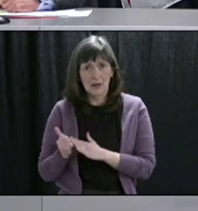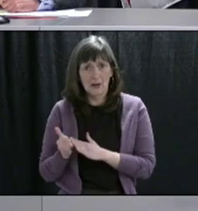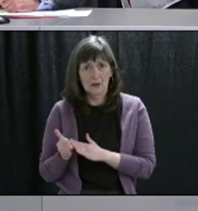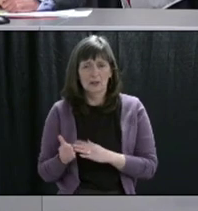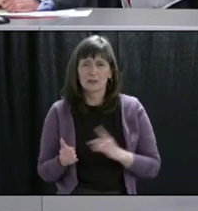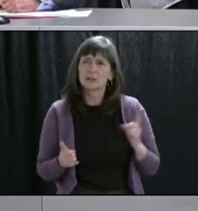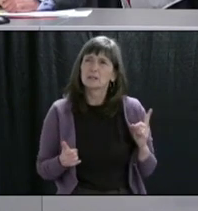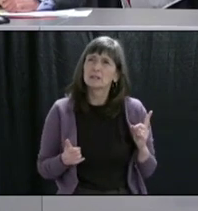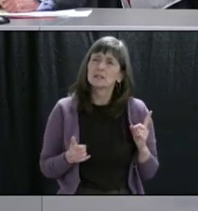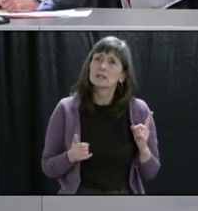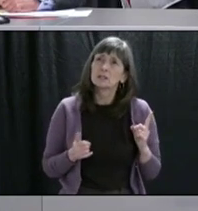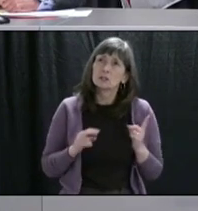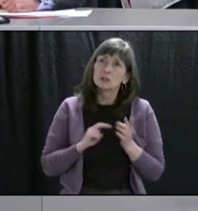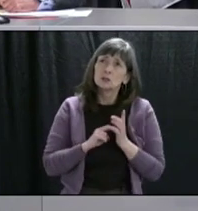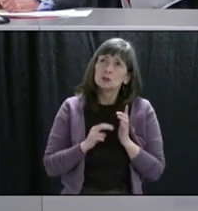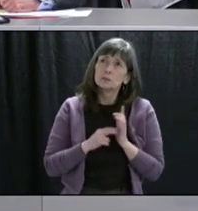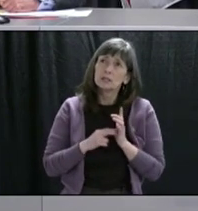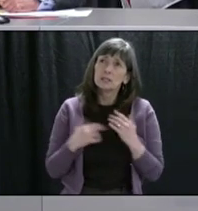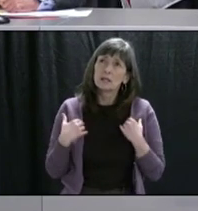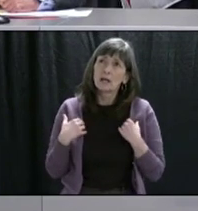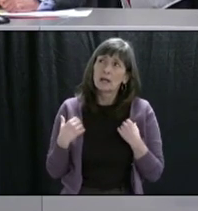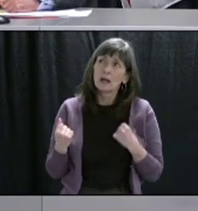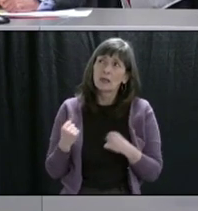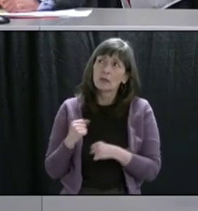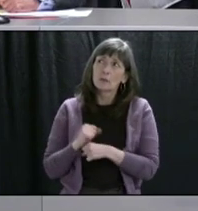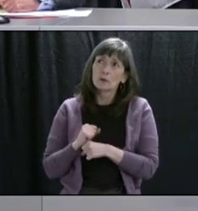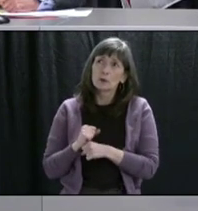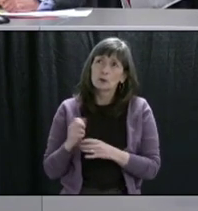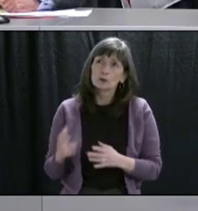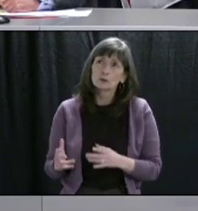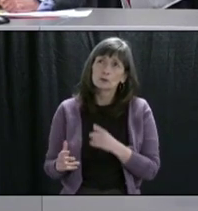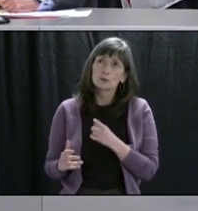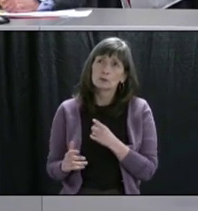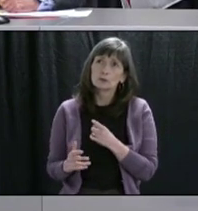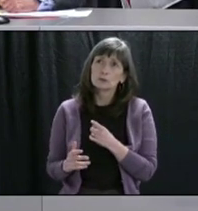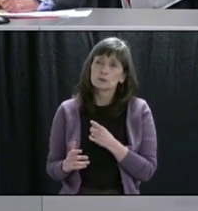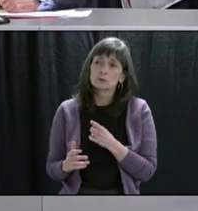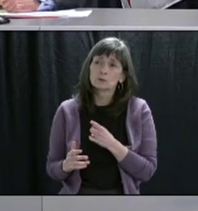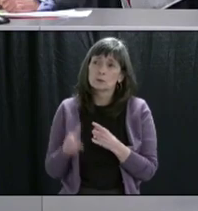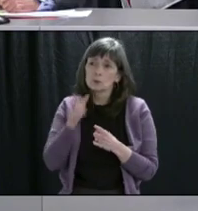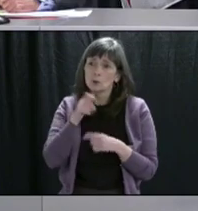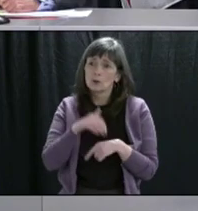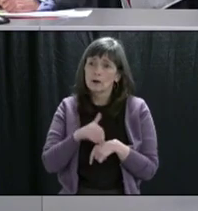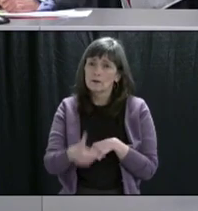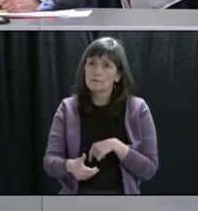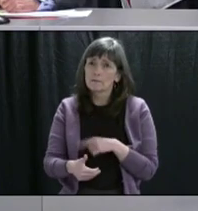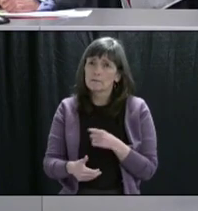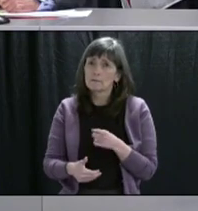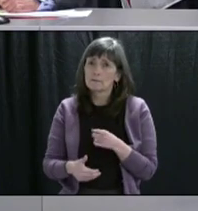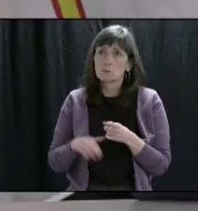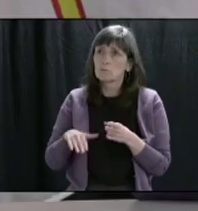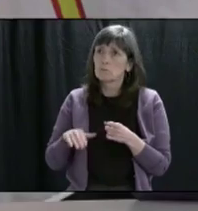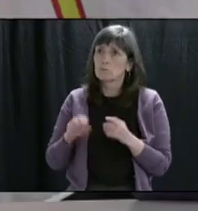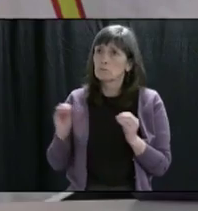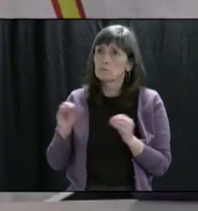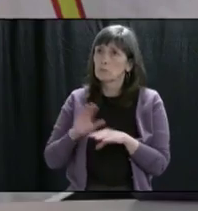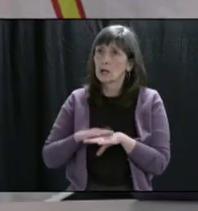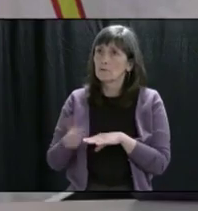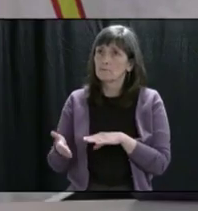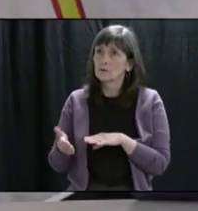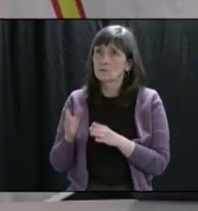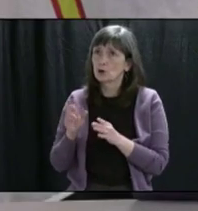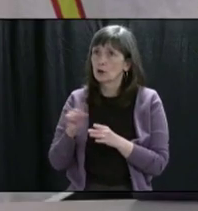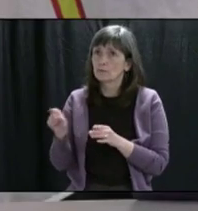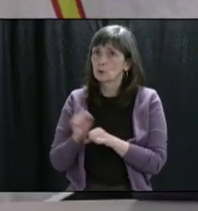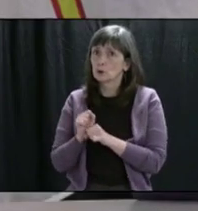Are you suggesting the health workers of our public sector workers, you mean? Because for those, you know, we have not laid off any public sector